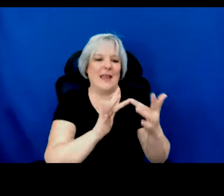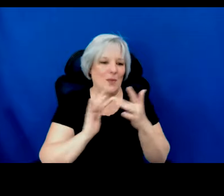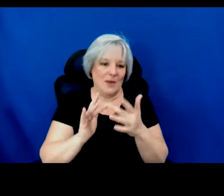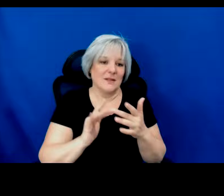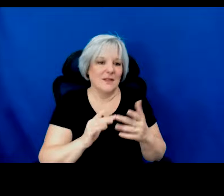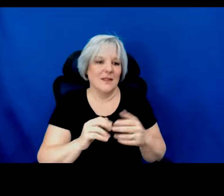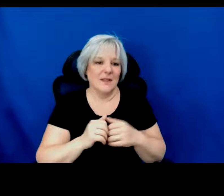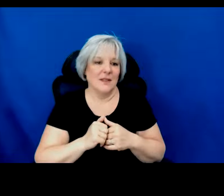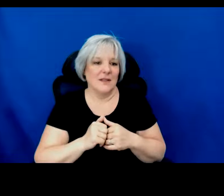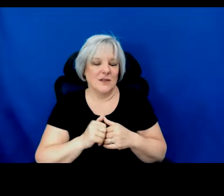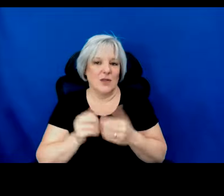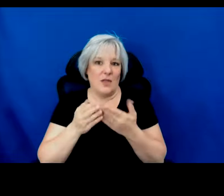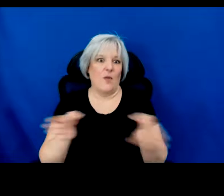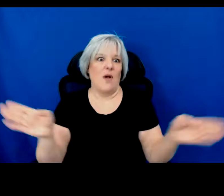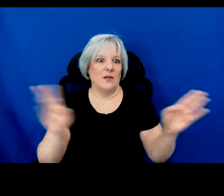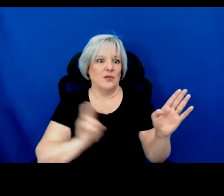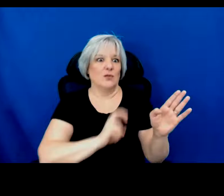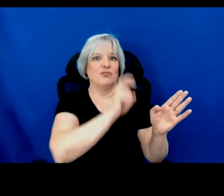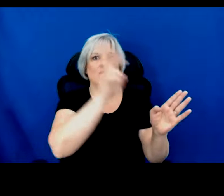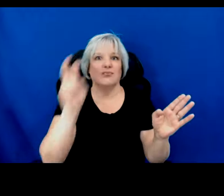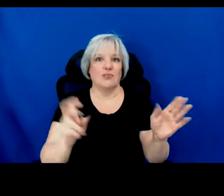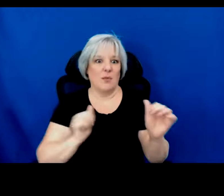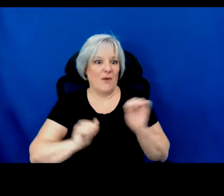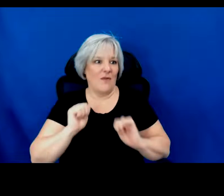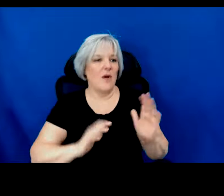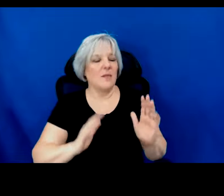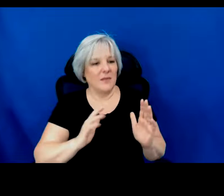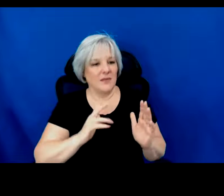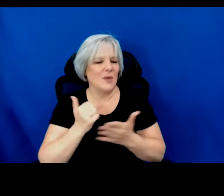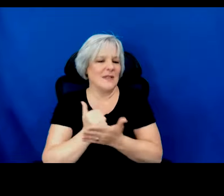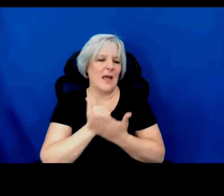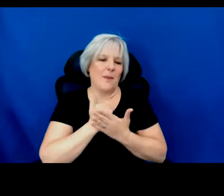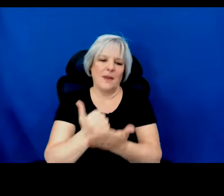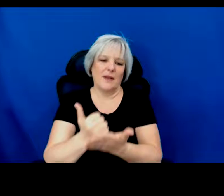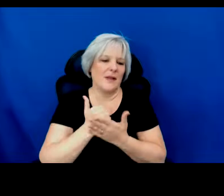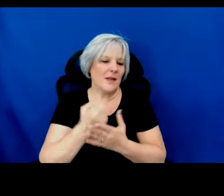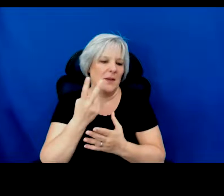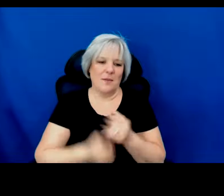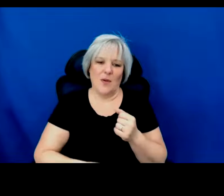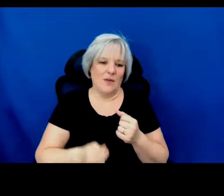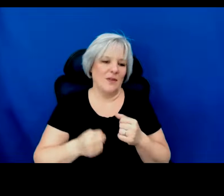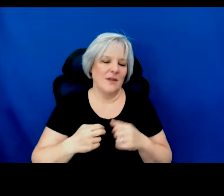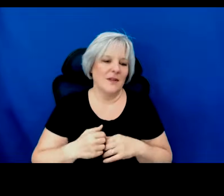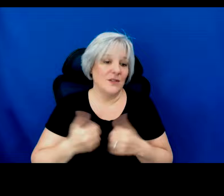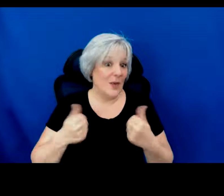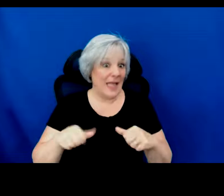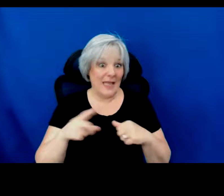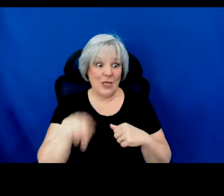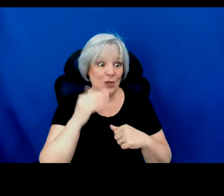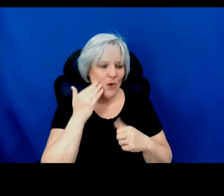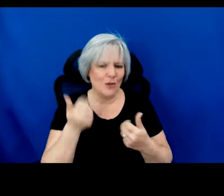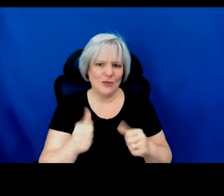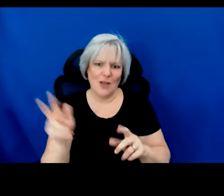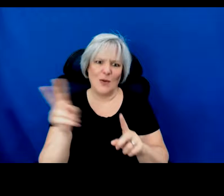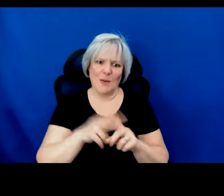tour widely. So encourage any stellar Indigenous artists that you know to apply for that.